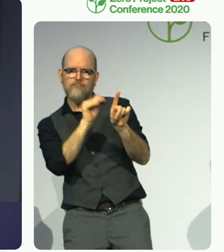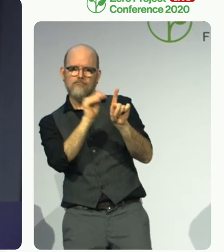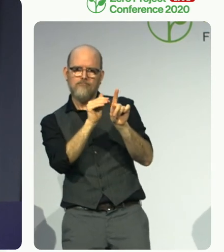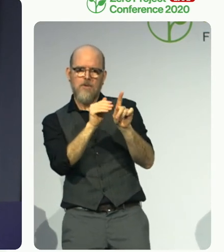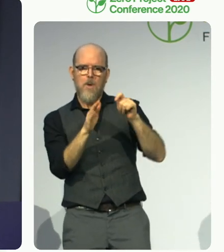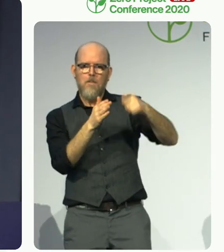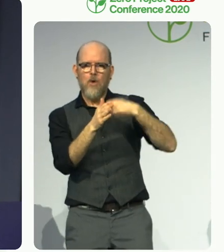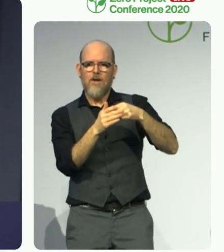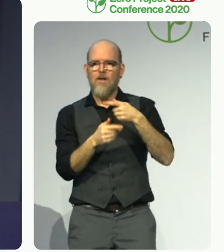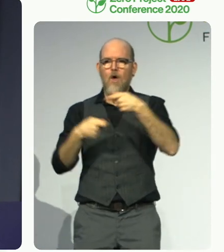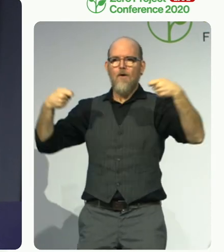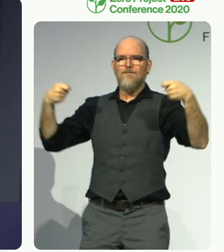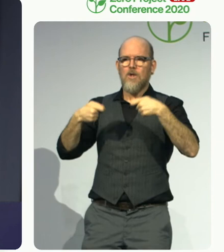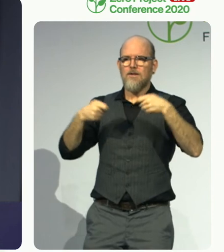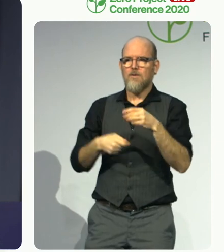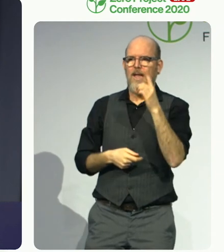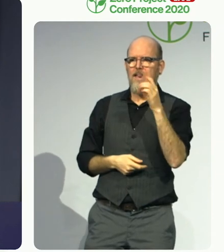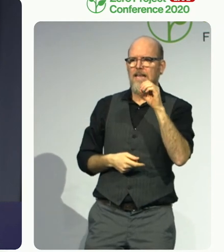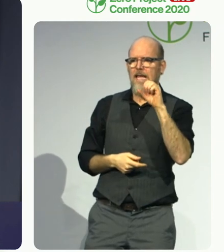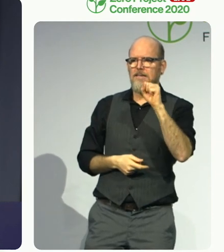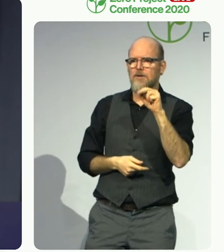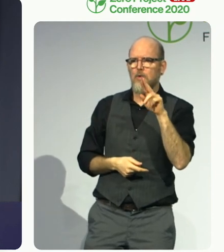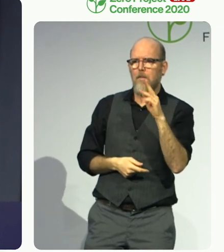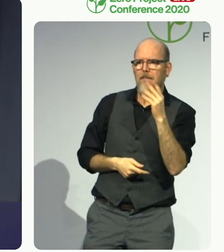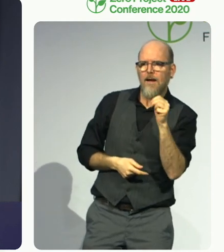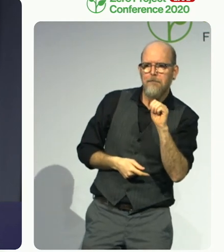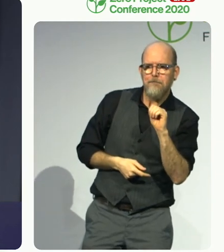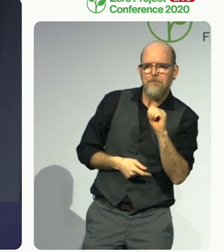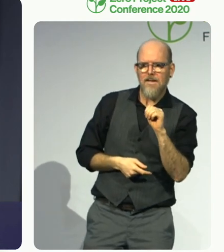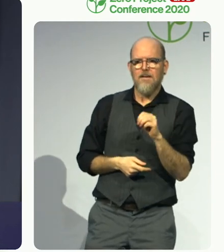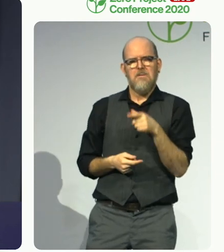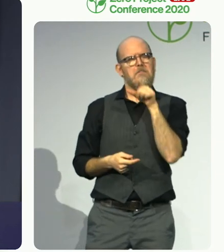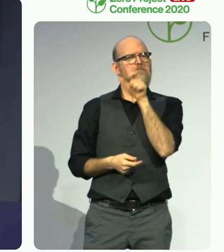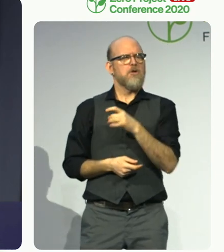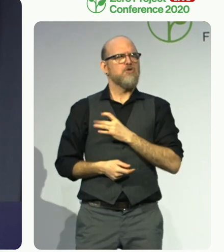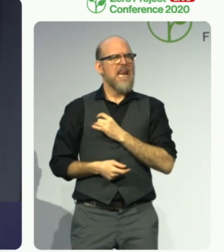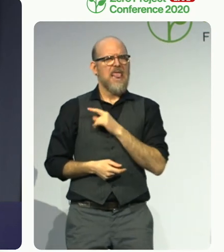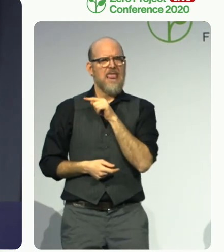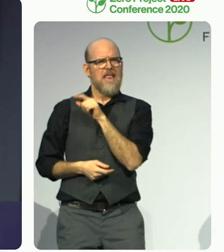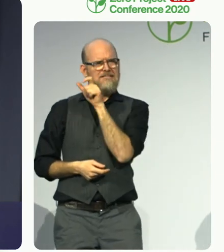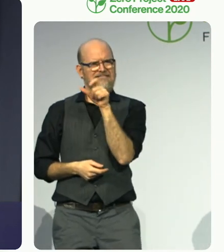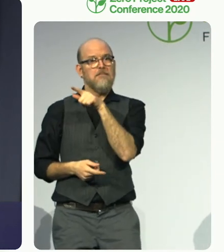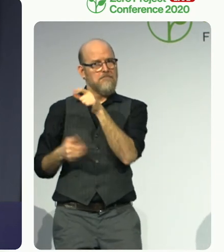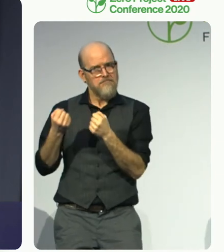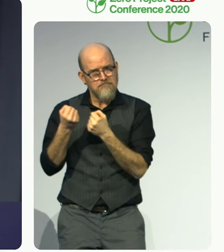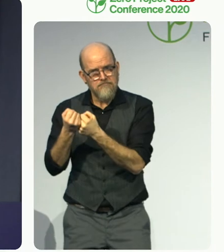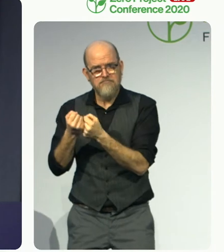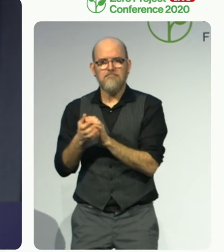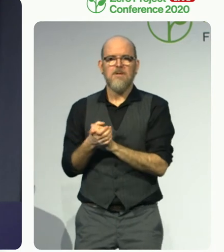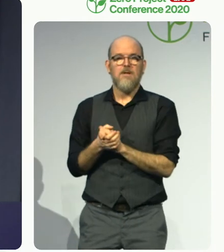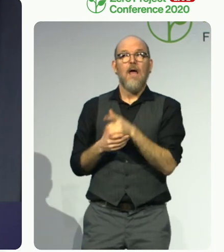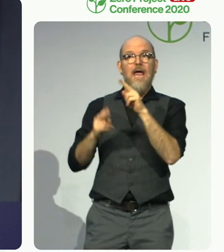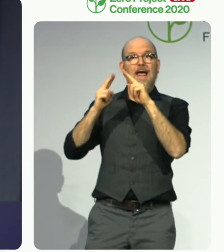internationalization. Then there is inclusive IT academy with